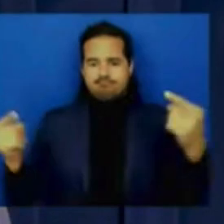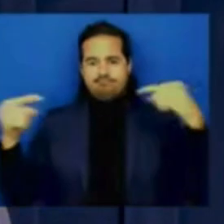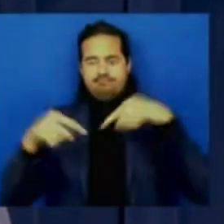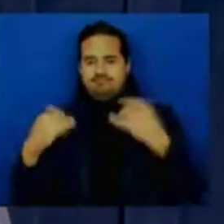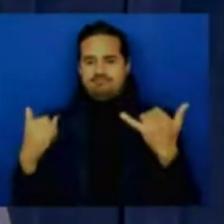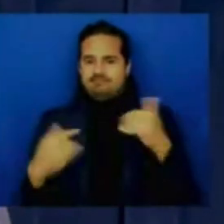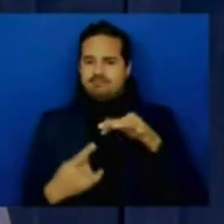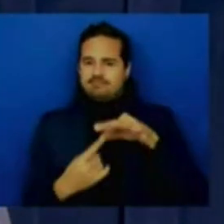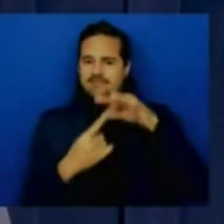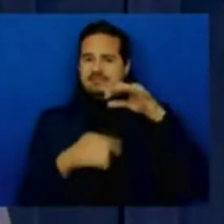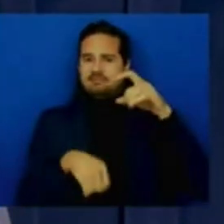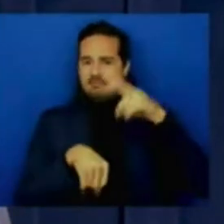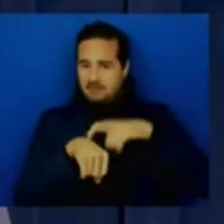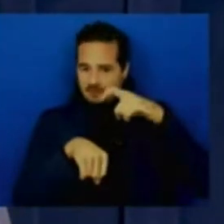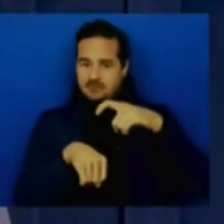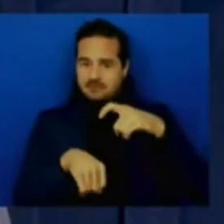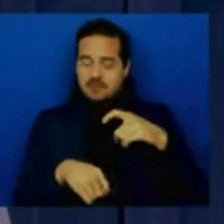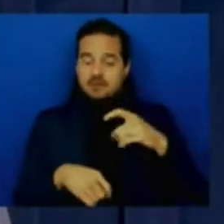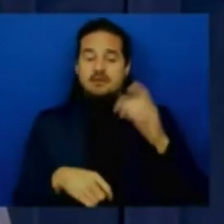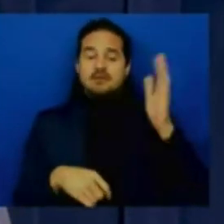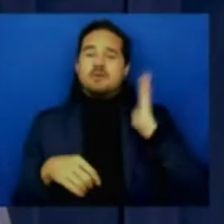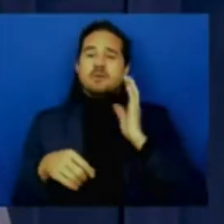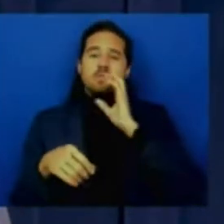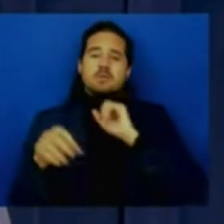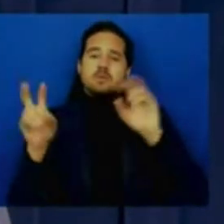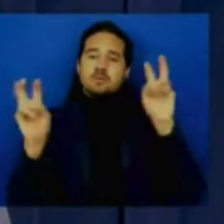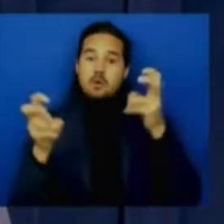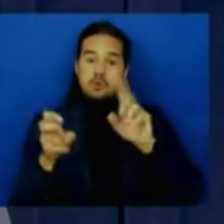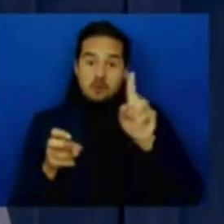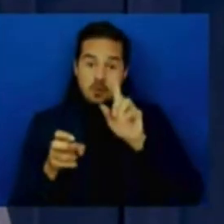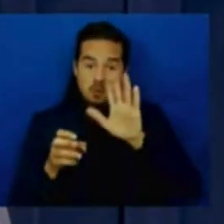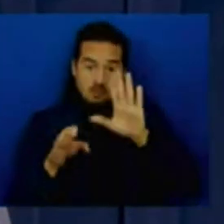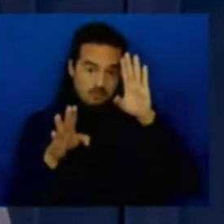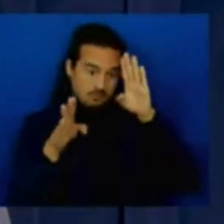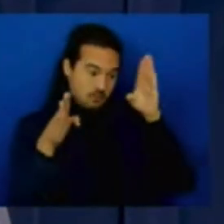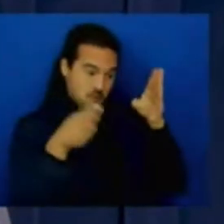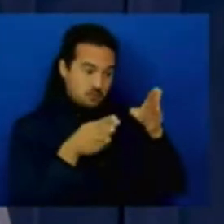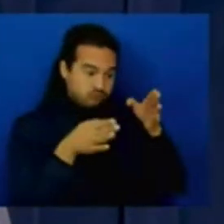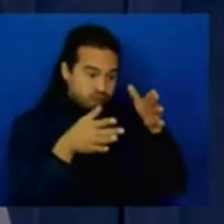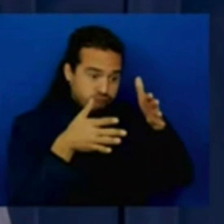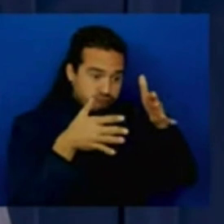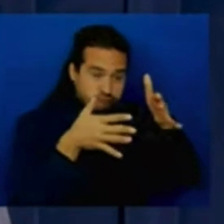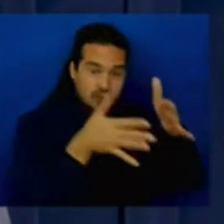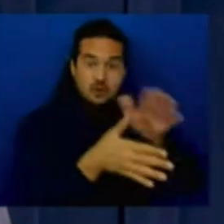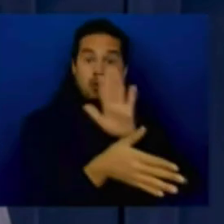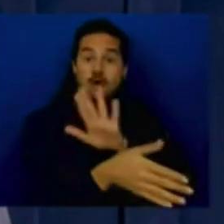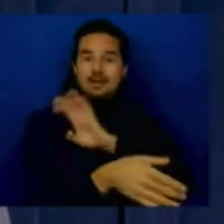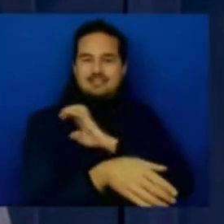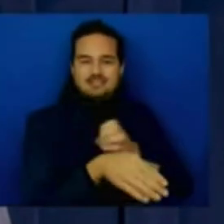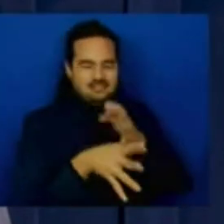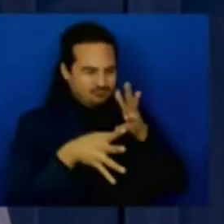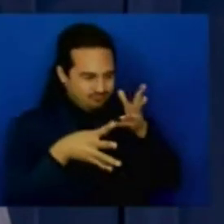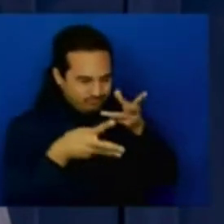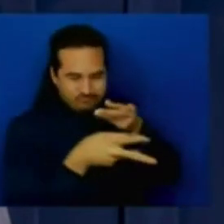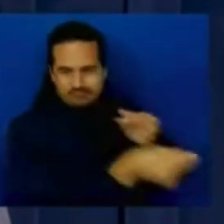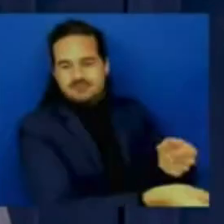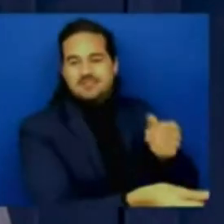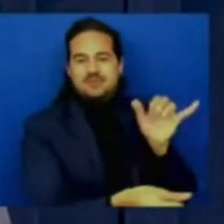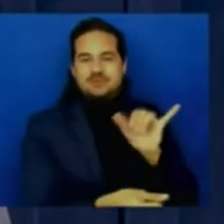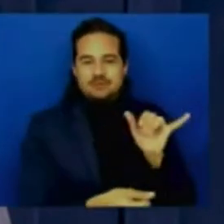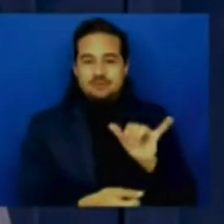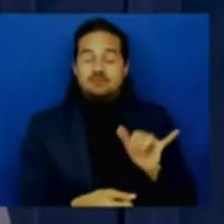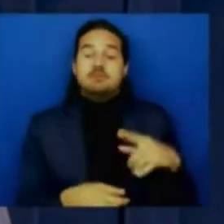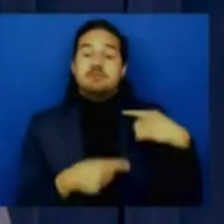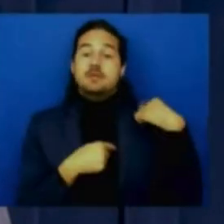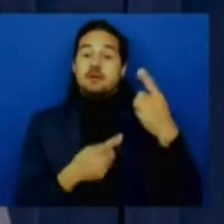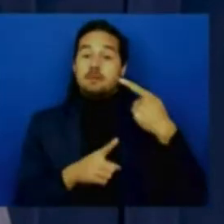flows your energy goes and so the last month uh all of you put your time your energy into getting to